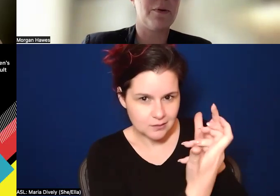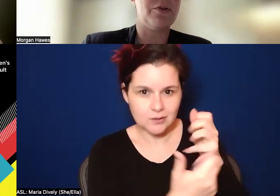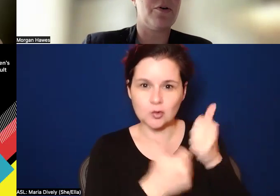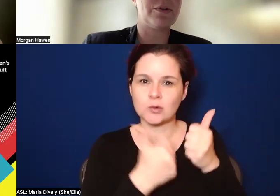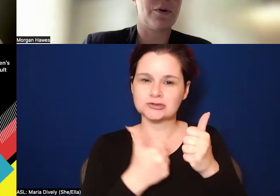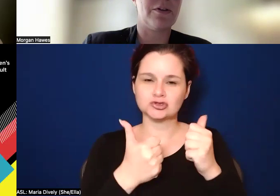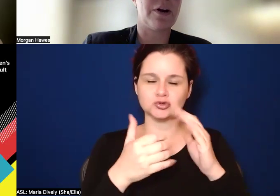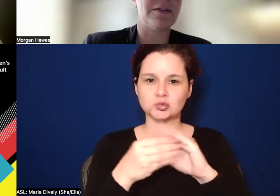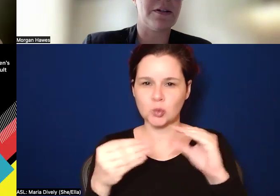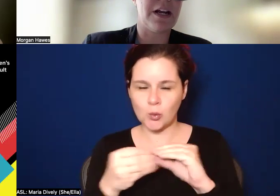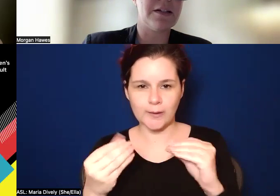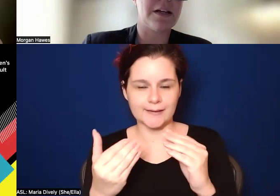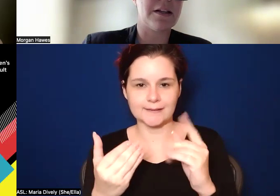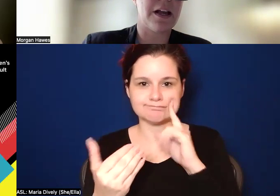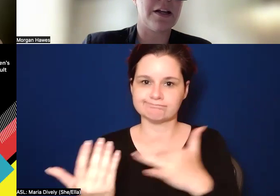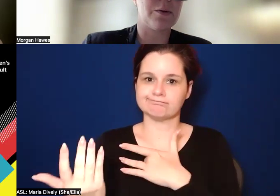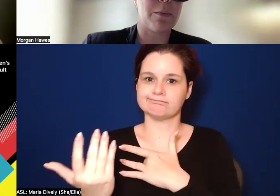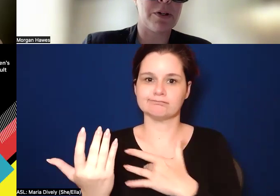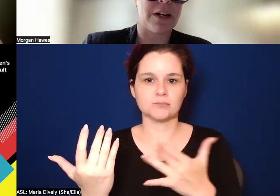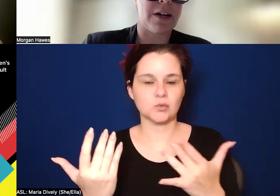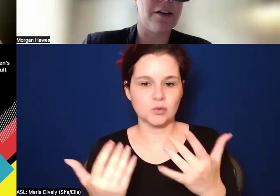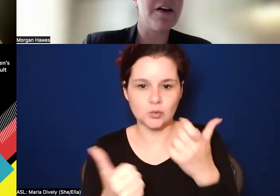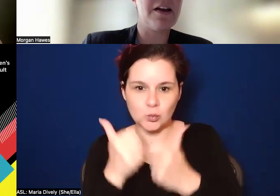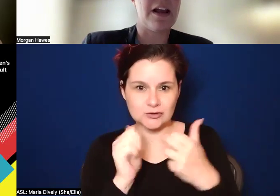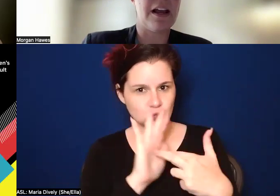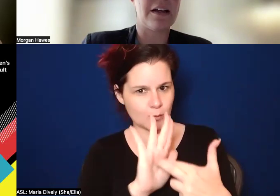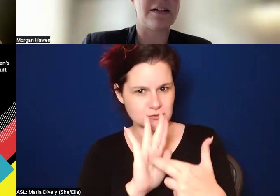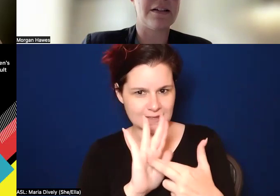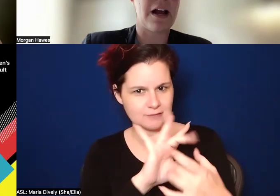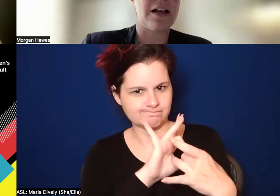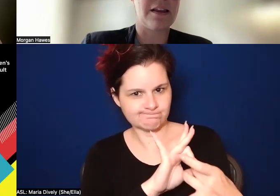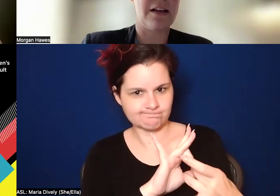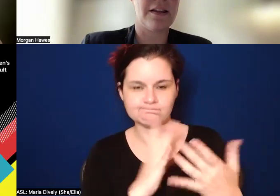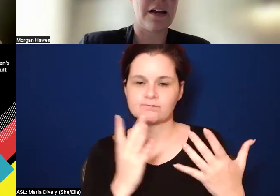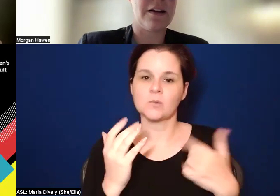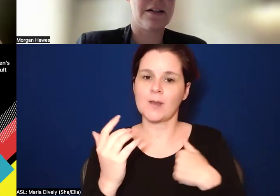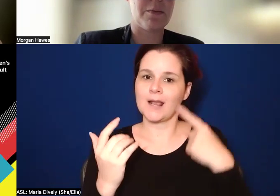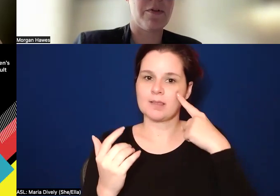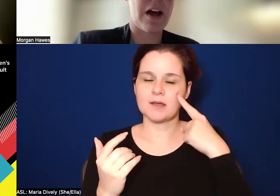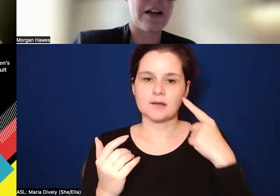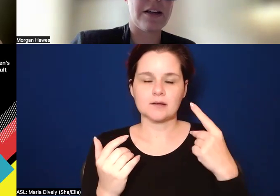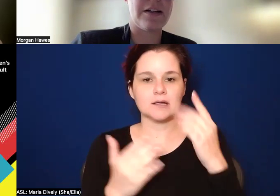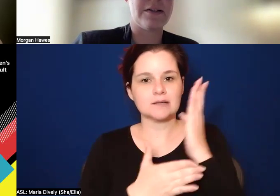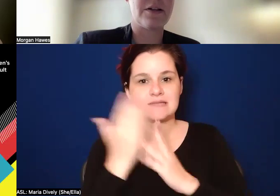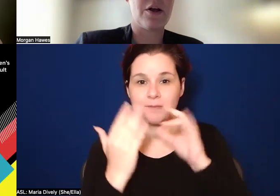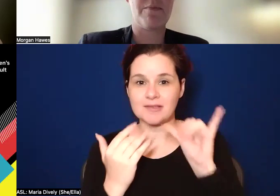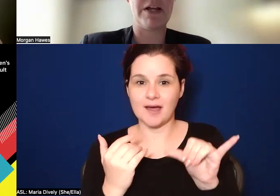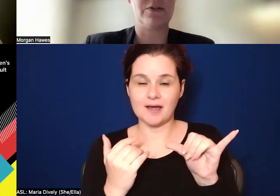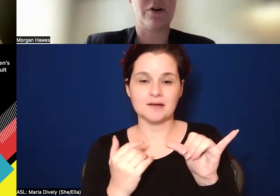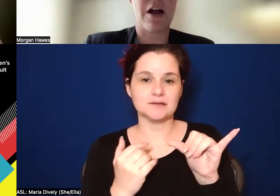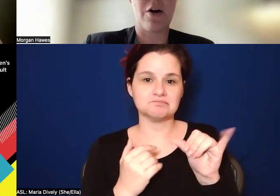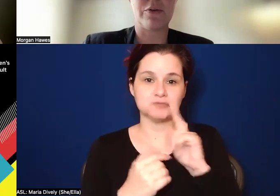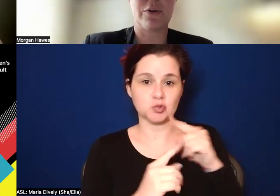um, you know, sort of resonates and like is representative. And I think that some of that is